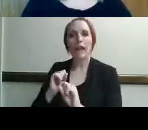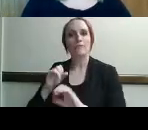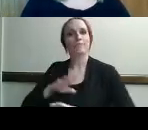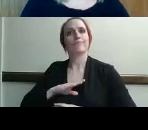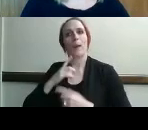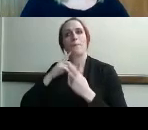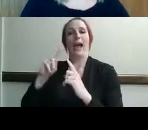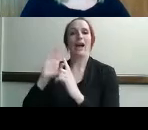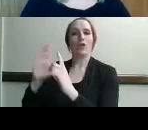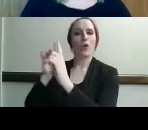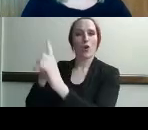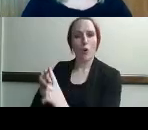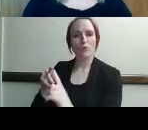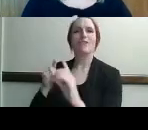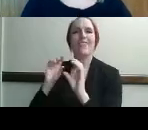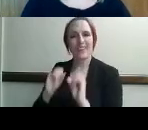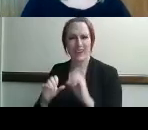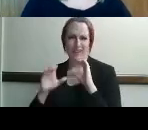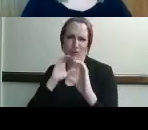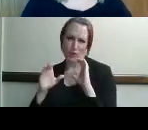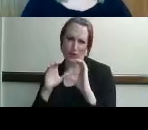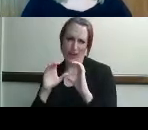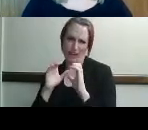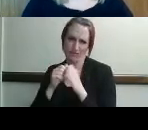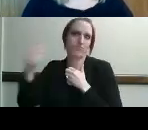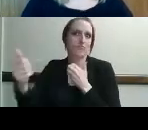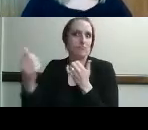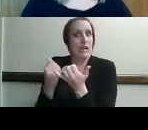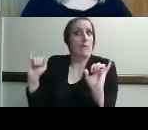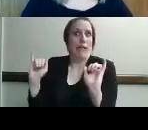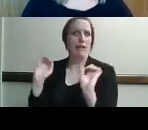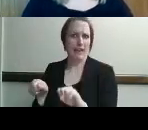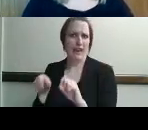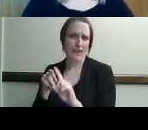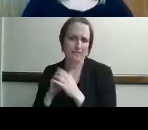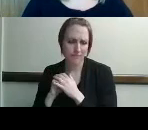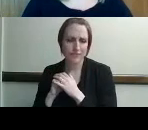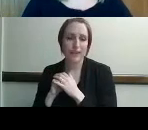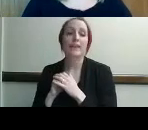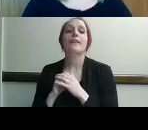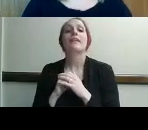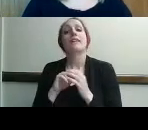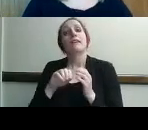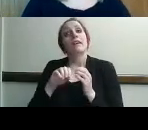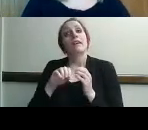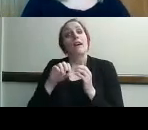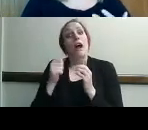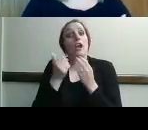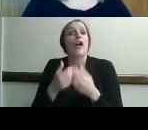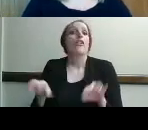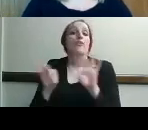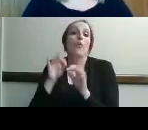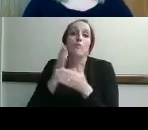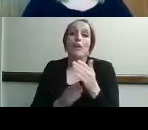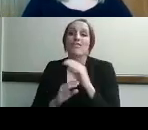distance communication um independently so another really important part is doubt there's no dollar limit